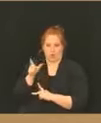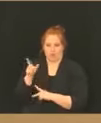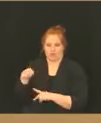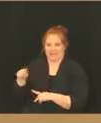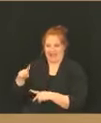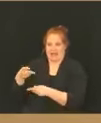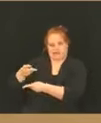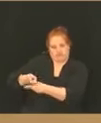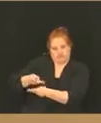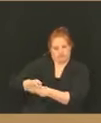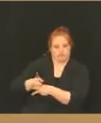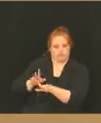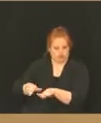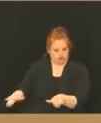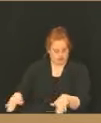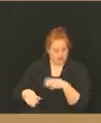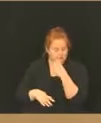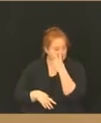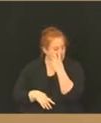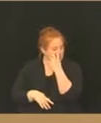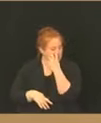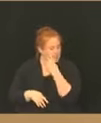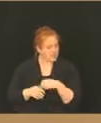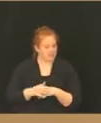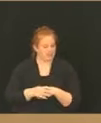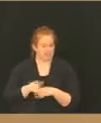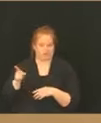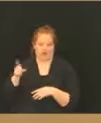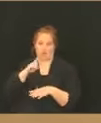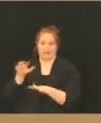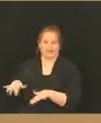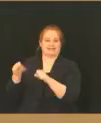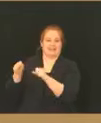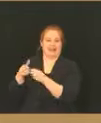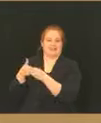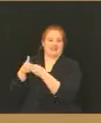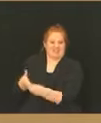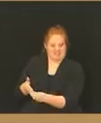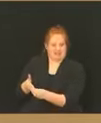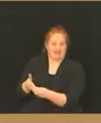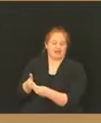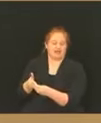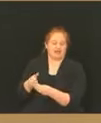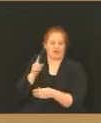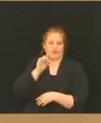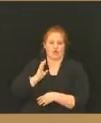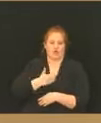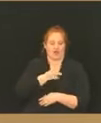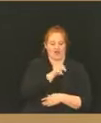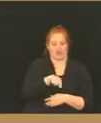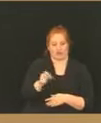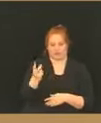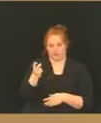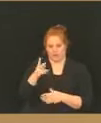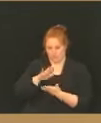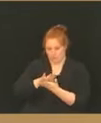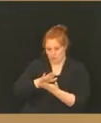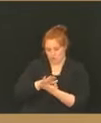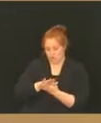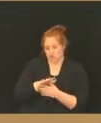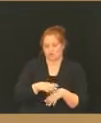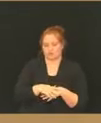in the care of children. And so they are really taking the lead for our K through 12 schools,